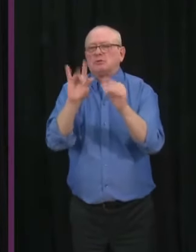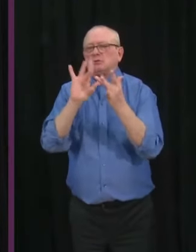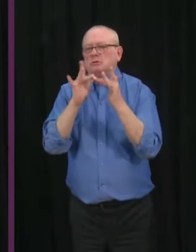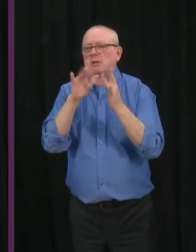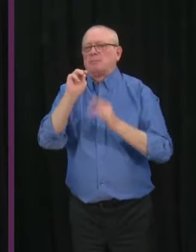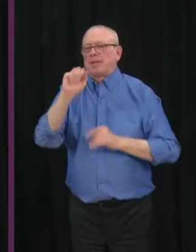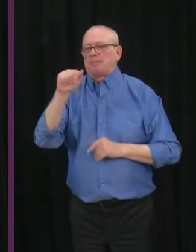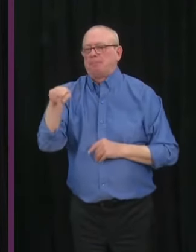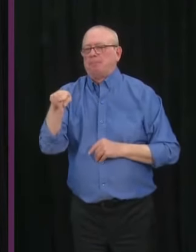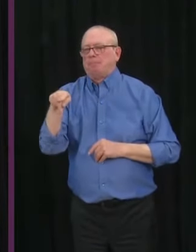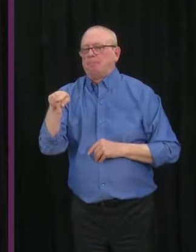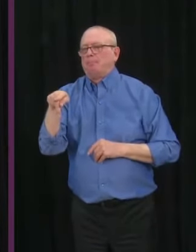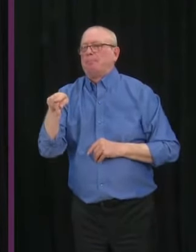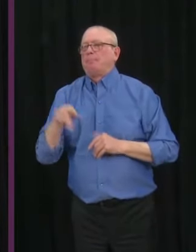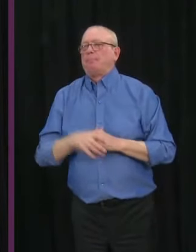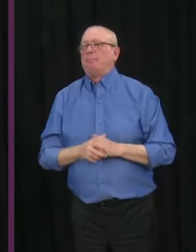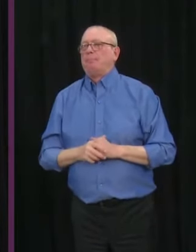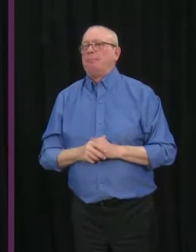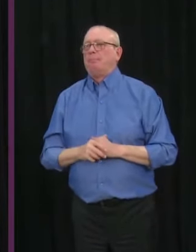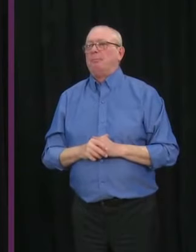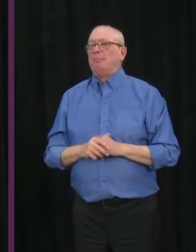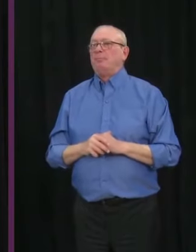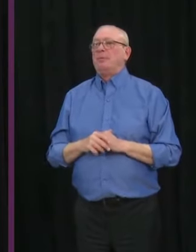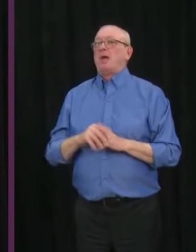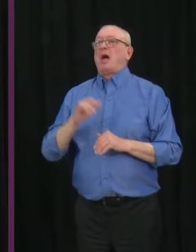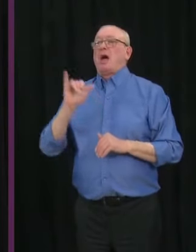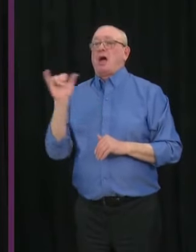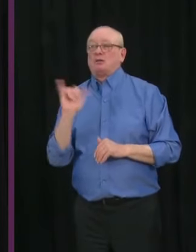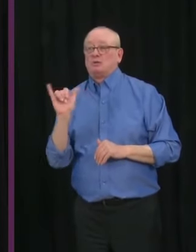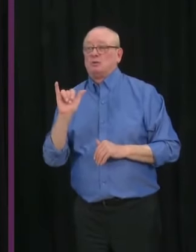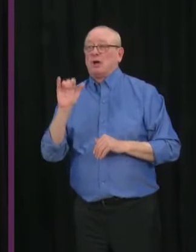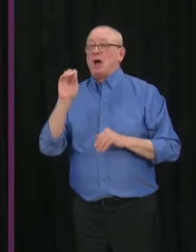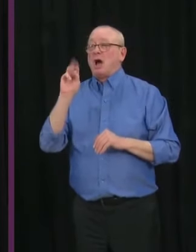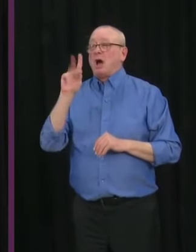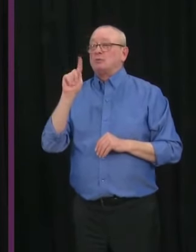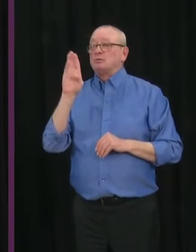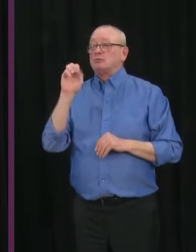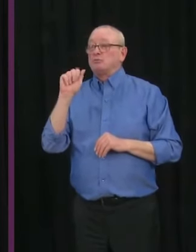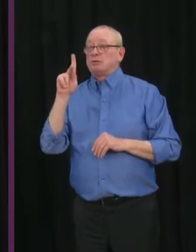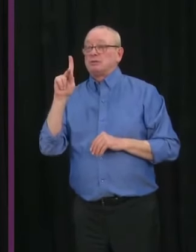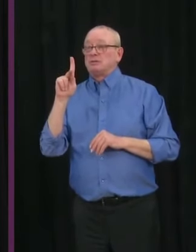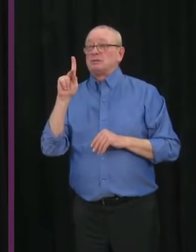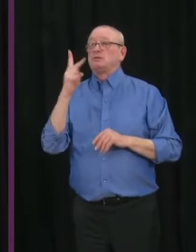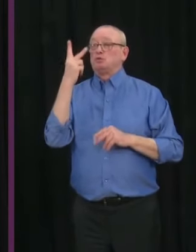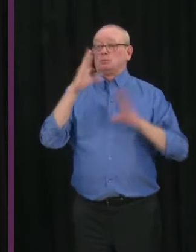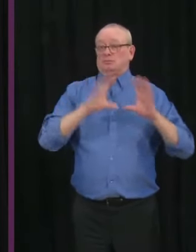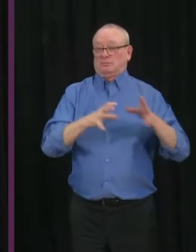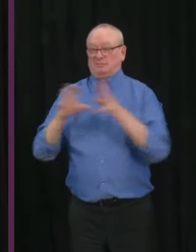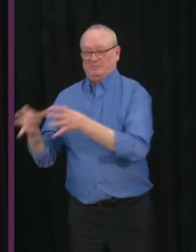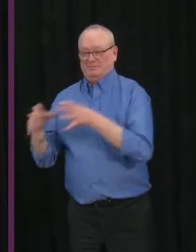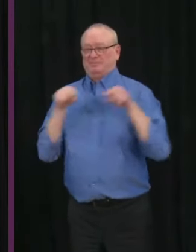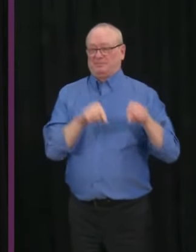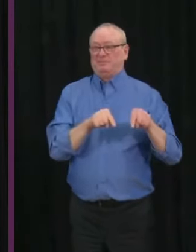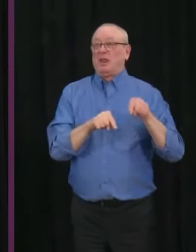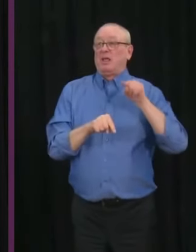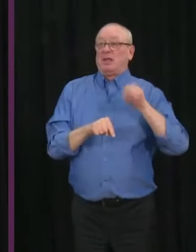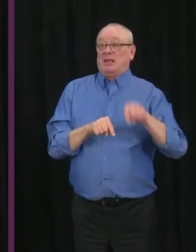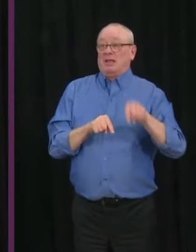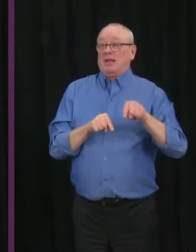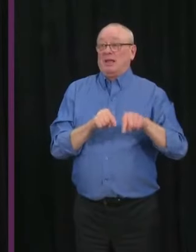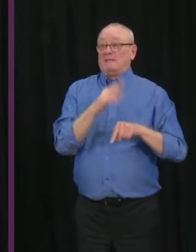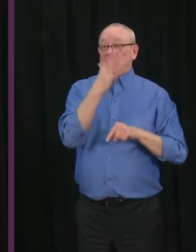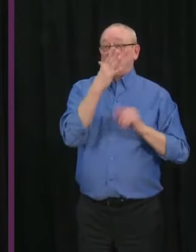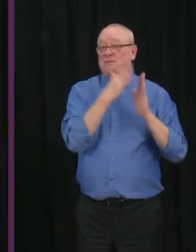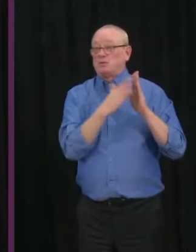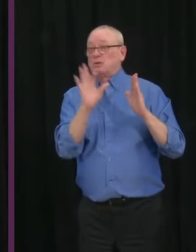In addition, there will be two categories of outbreaks. One for schools with five to nine cases, and